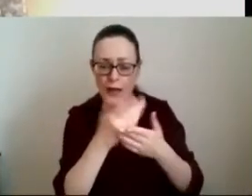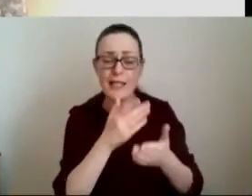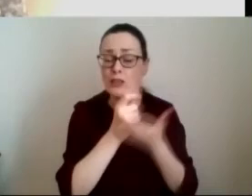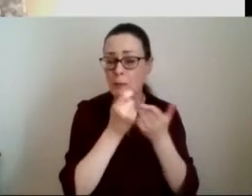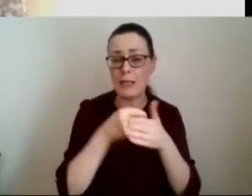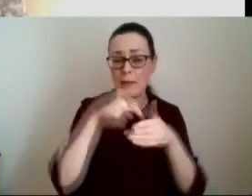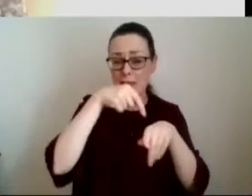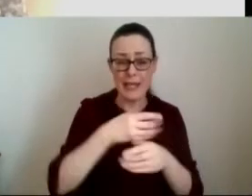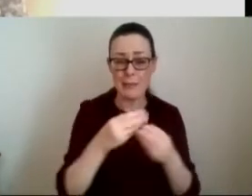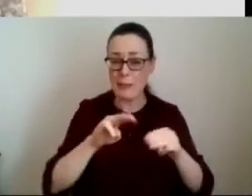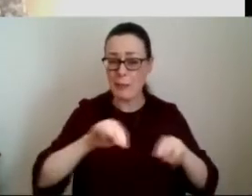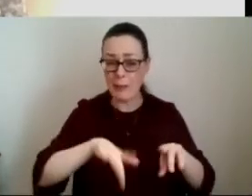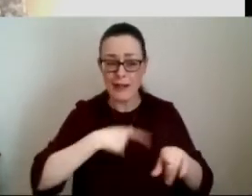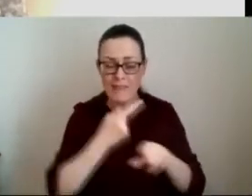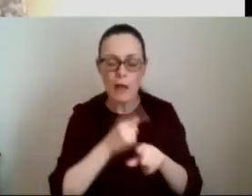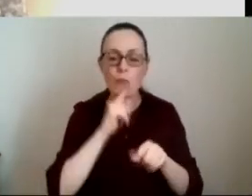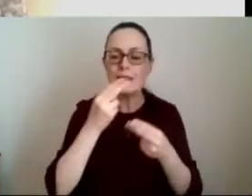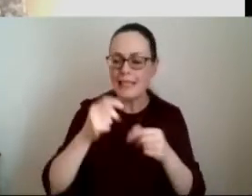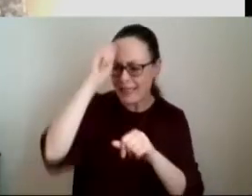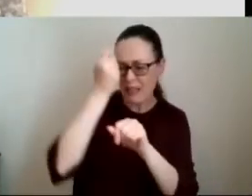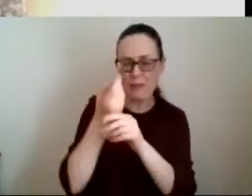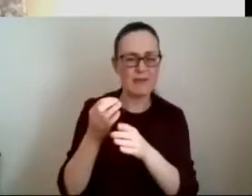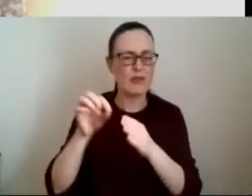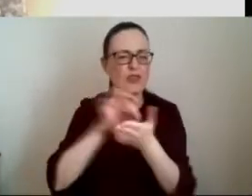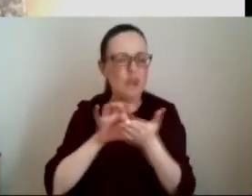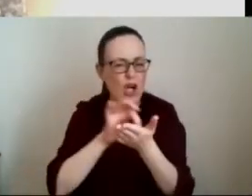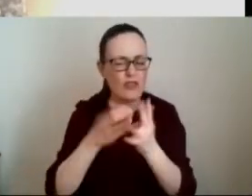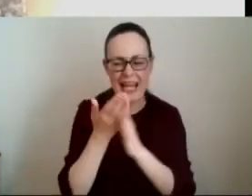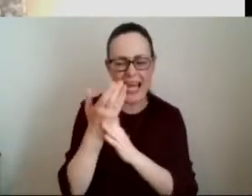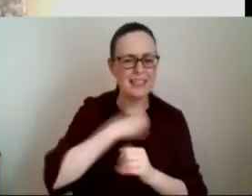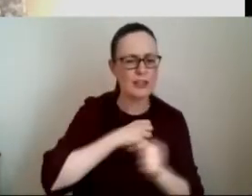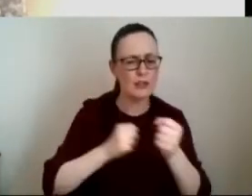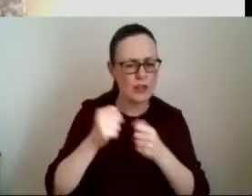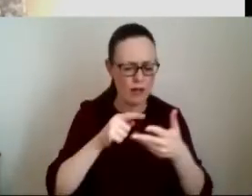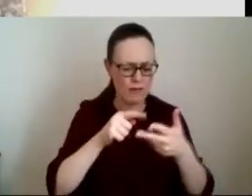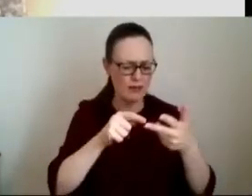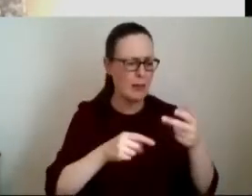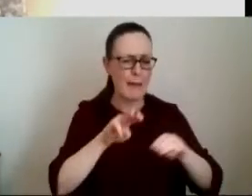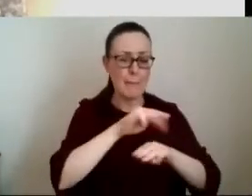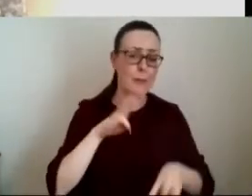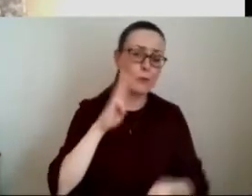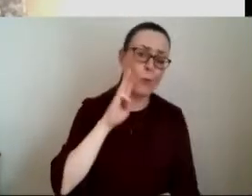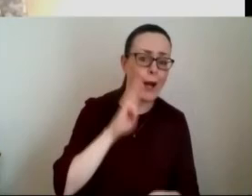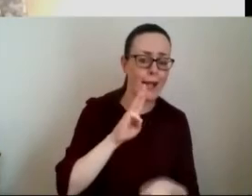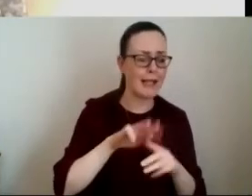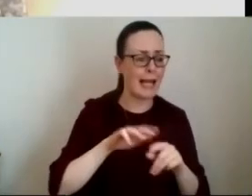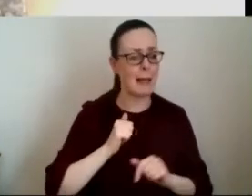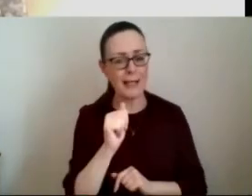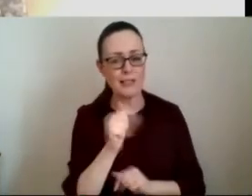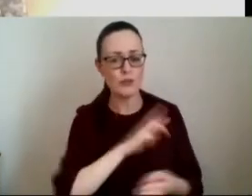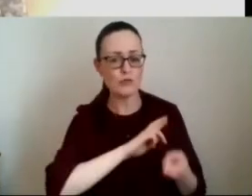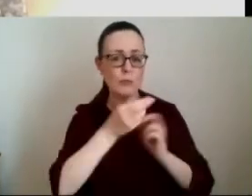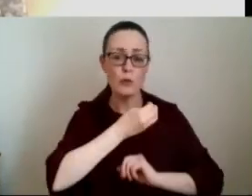but factoring in other factors such as geography and so on and access to services and people's uh willingness and ability to respond